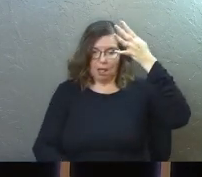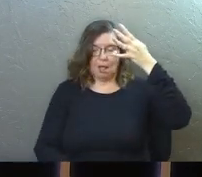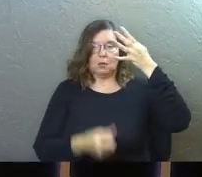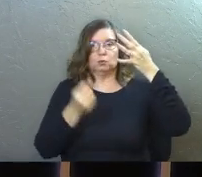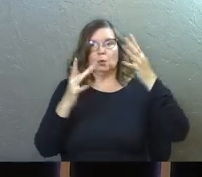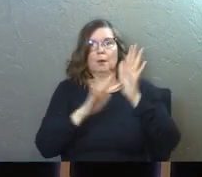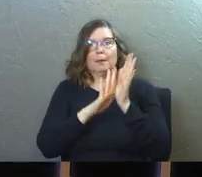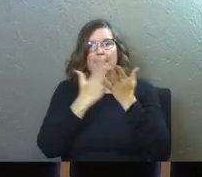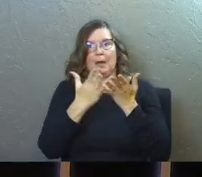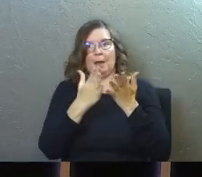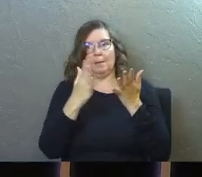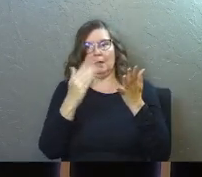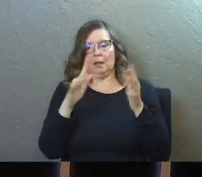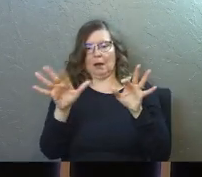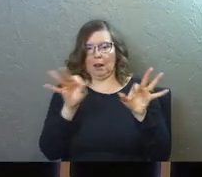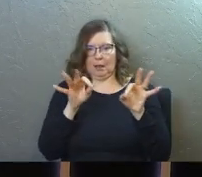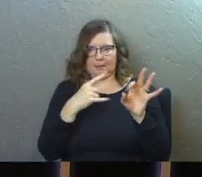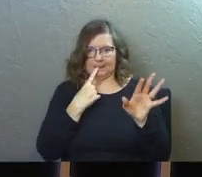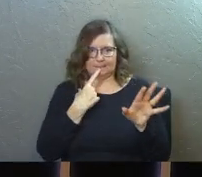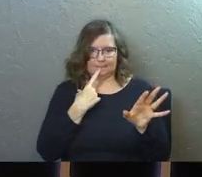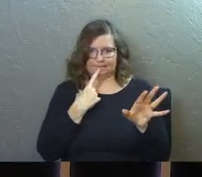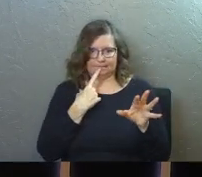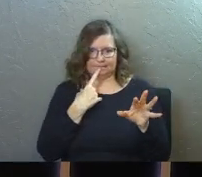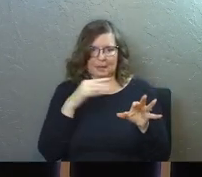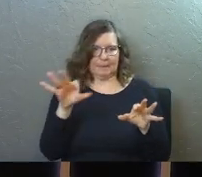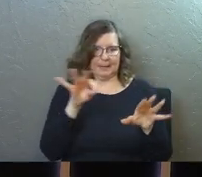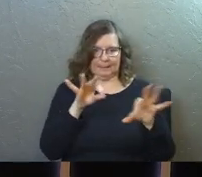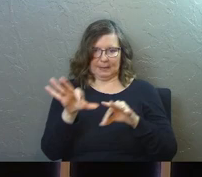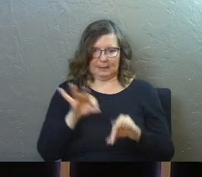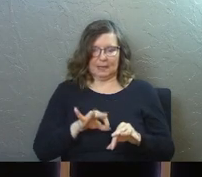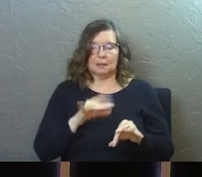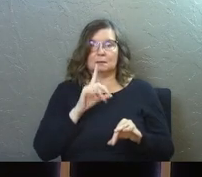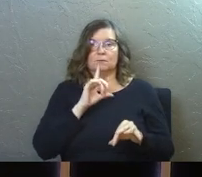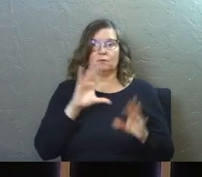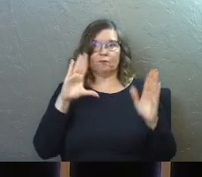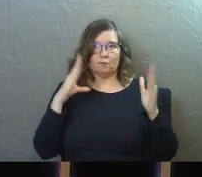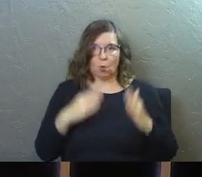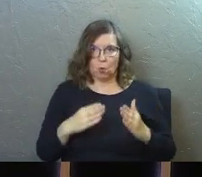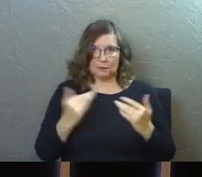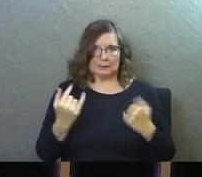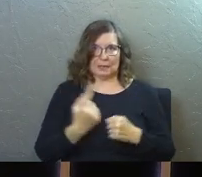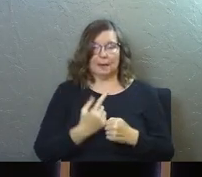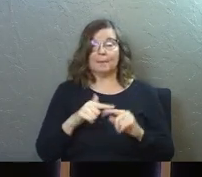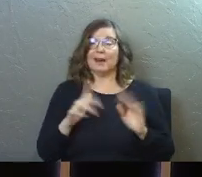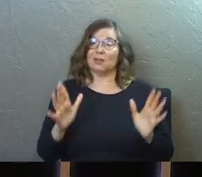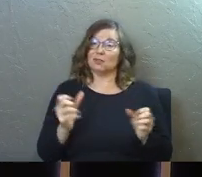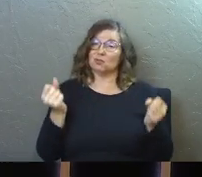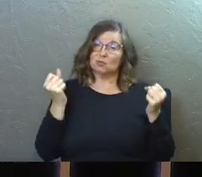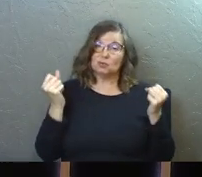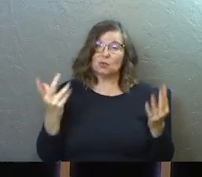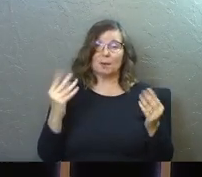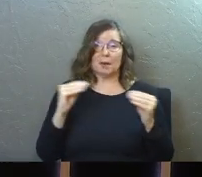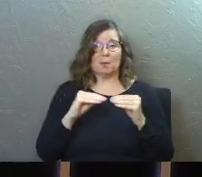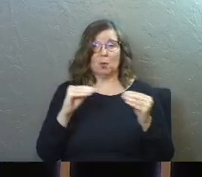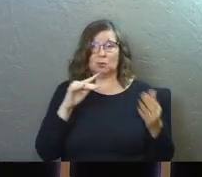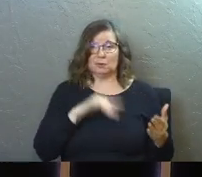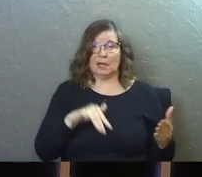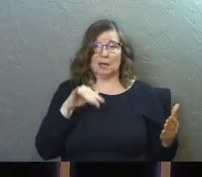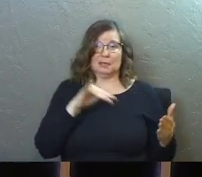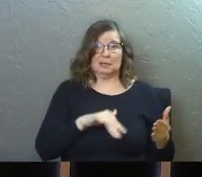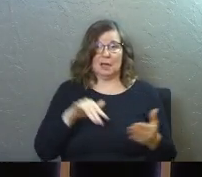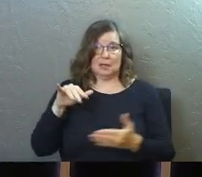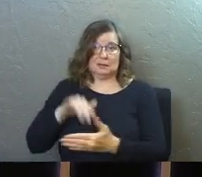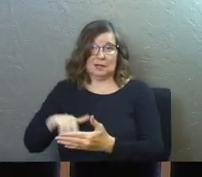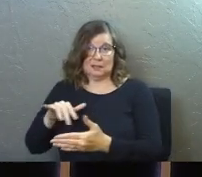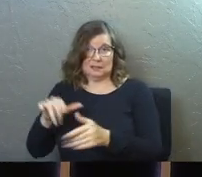on this topic. But I wanted to keep it streamlined and focused today for you. But I'll just encourage you, there's so much to study here.